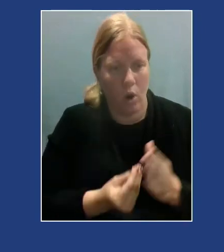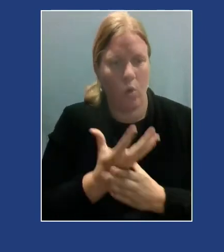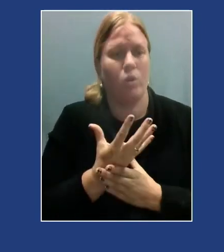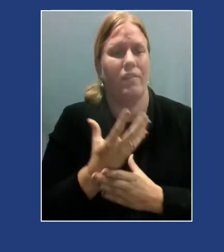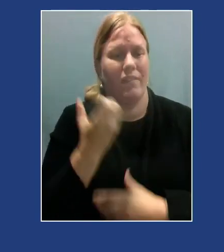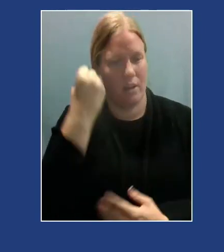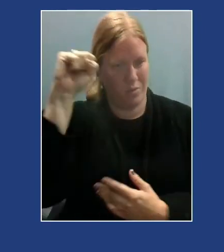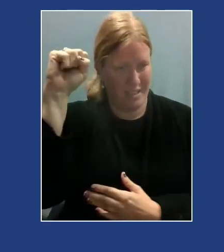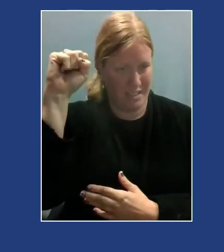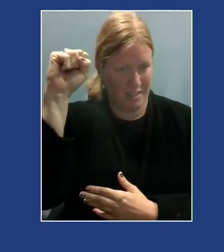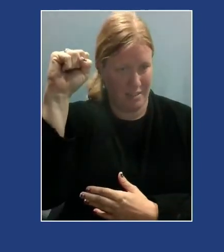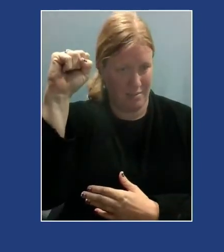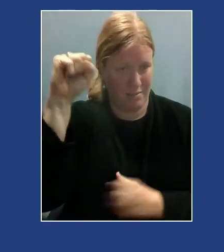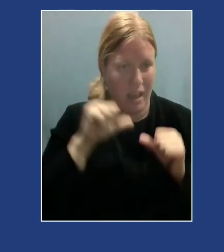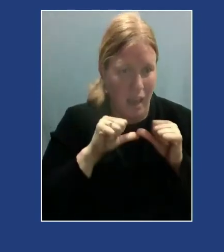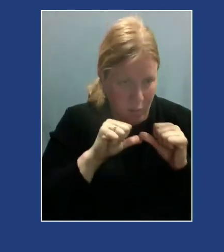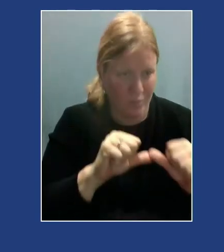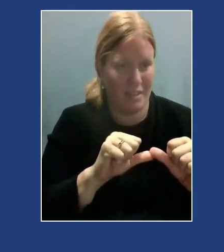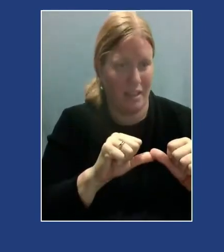and resilience.